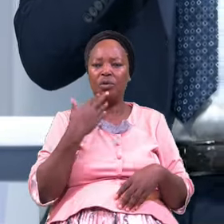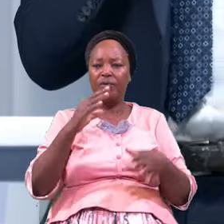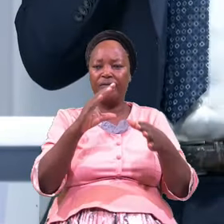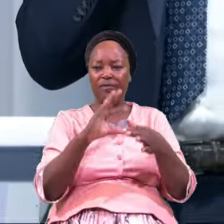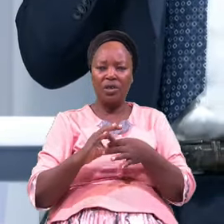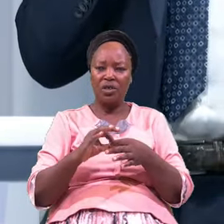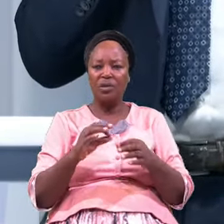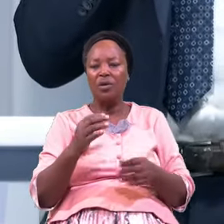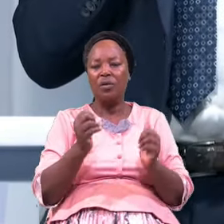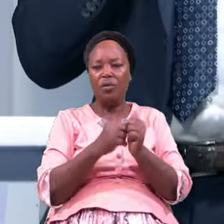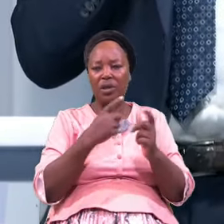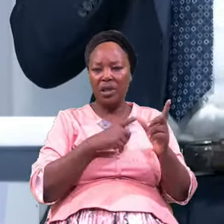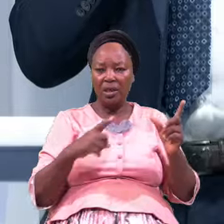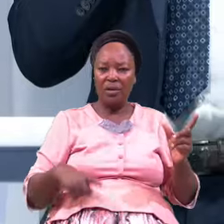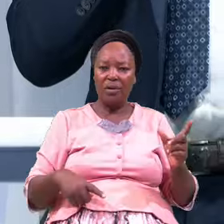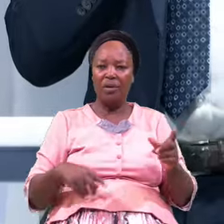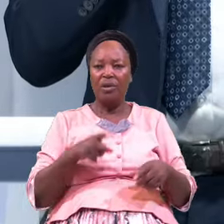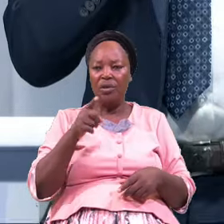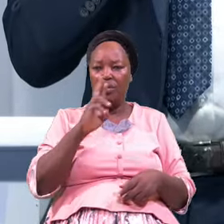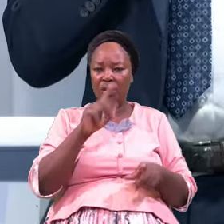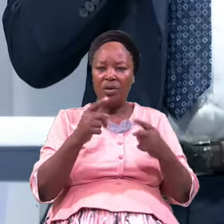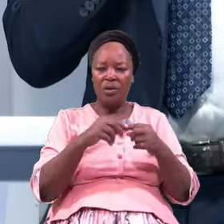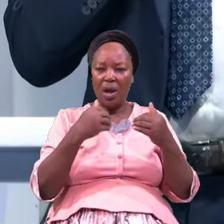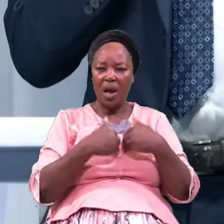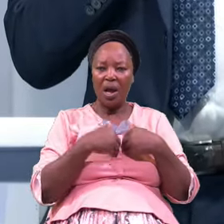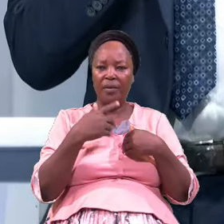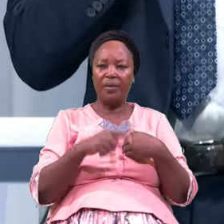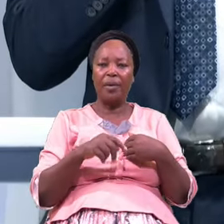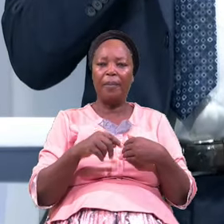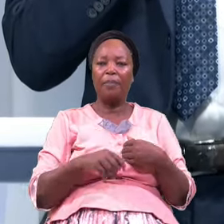You Are Going To Have A Message From The Convener